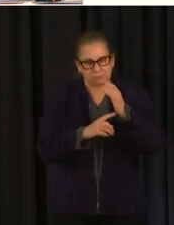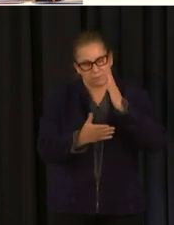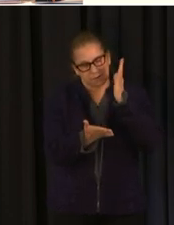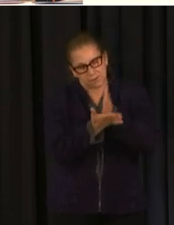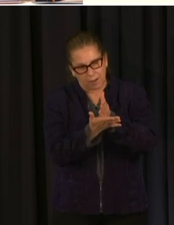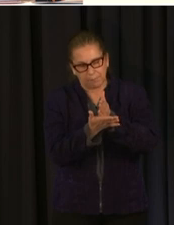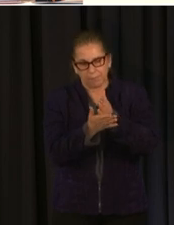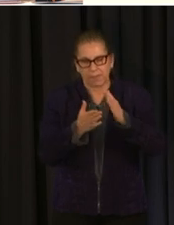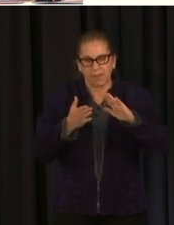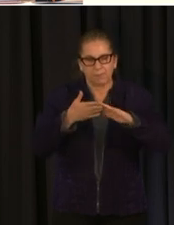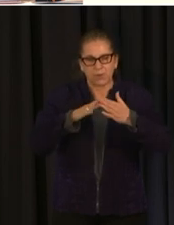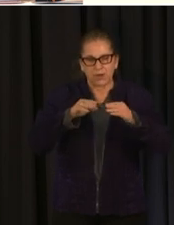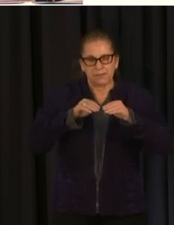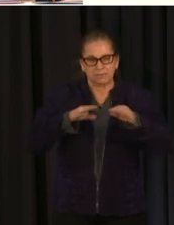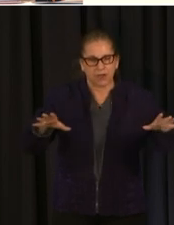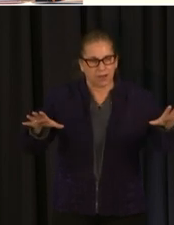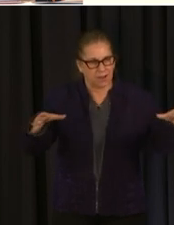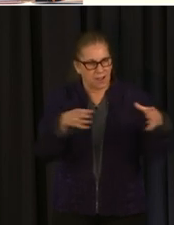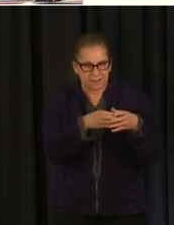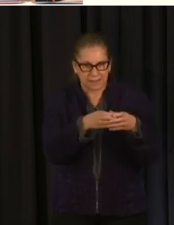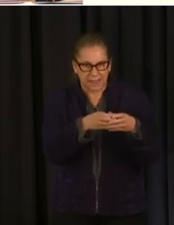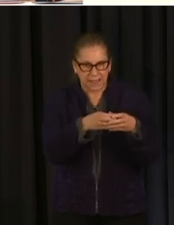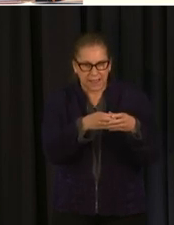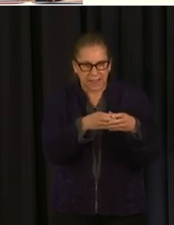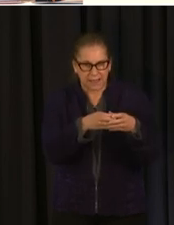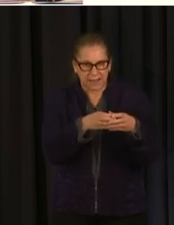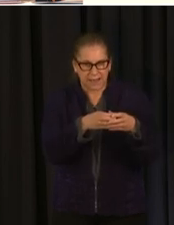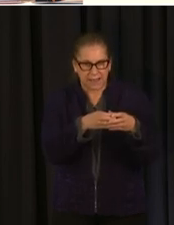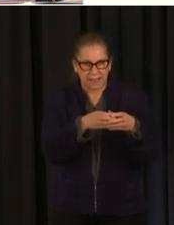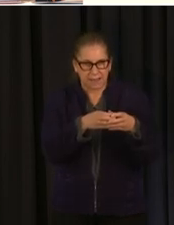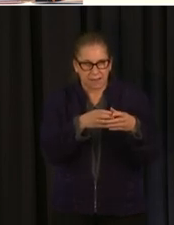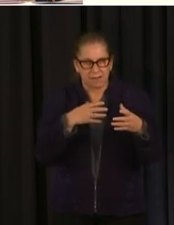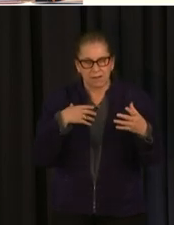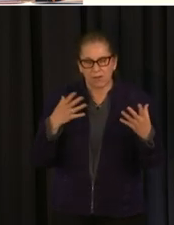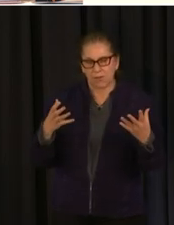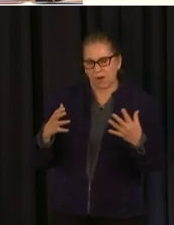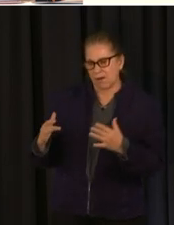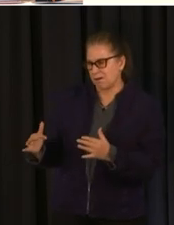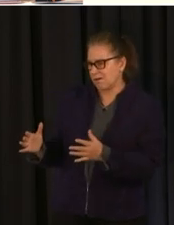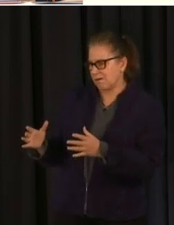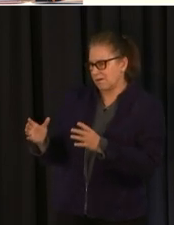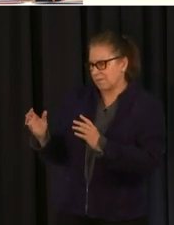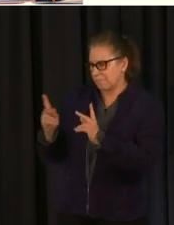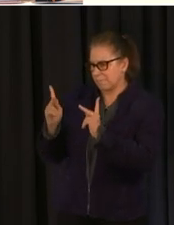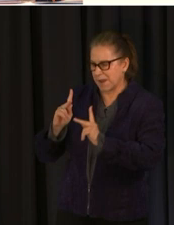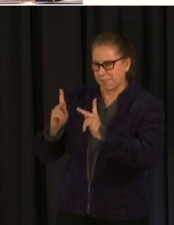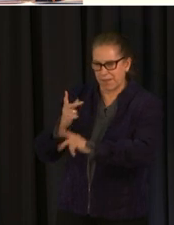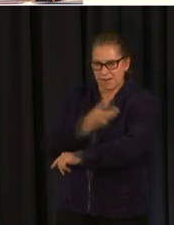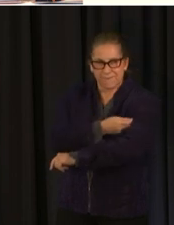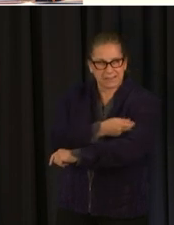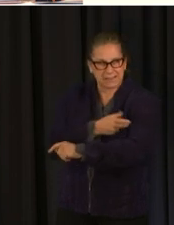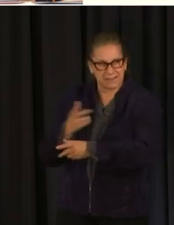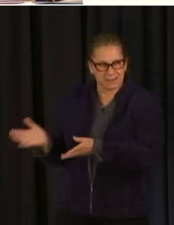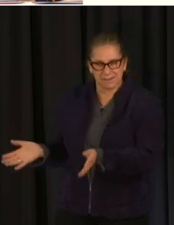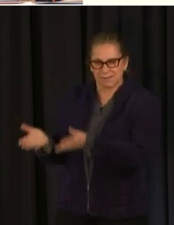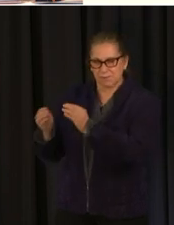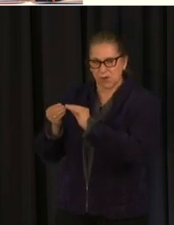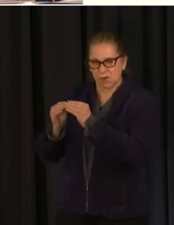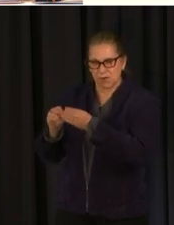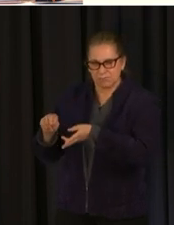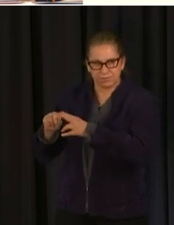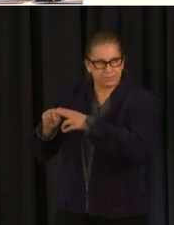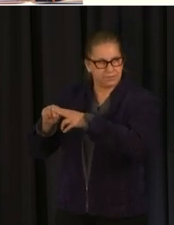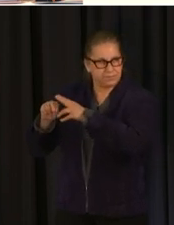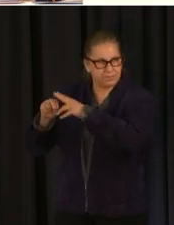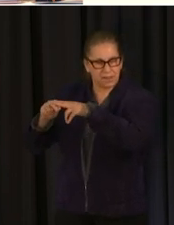said that we were trying to get 80 percent vaccinated i wonder if if that's still the is do you think you think that's still in